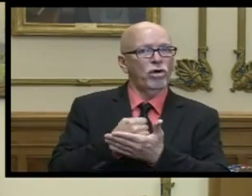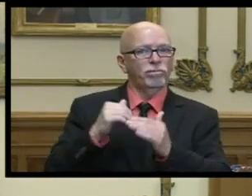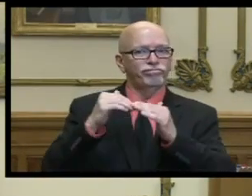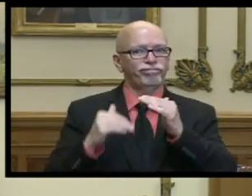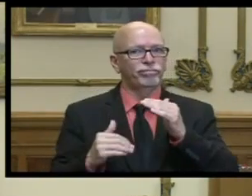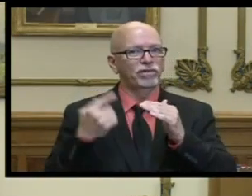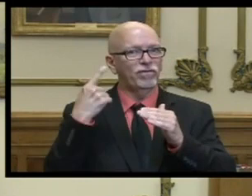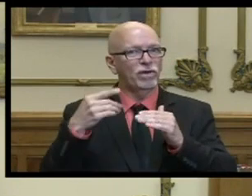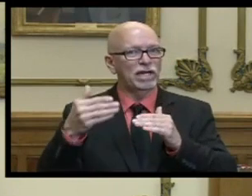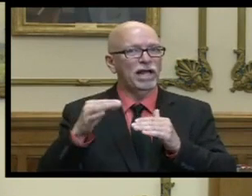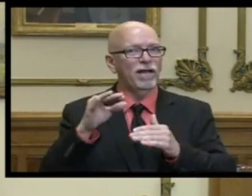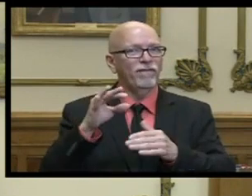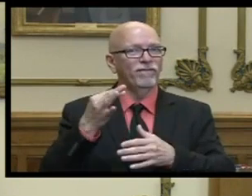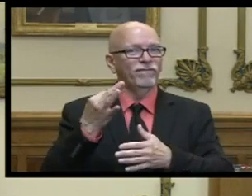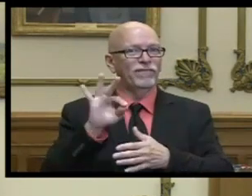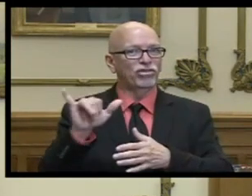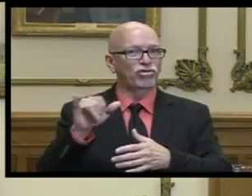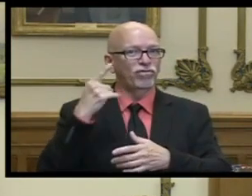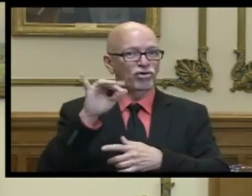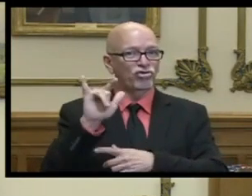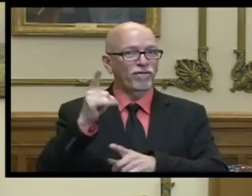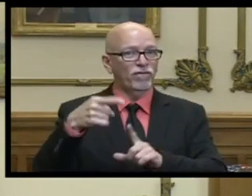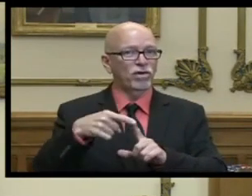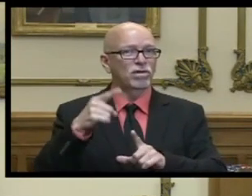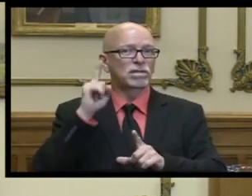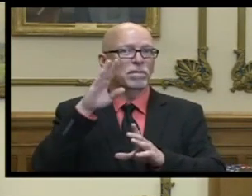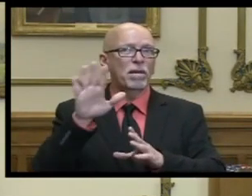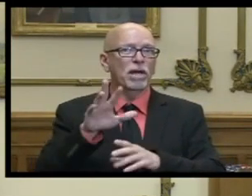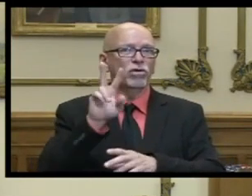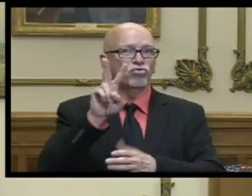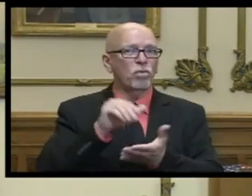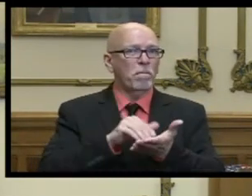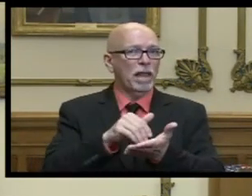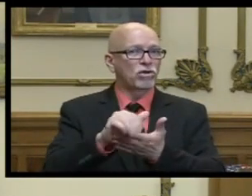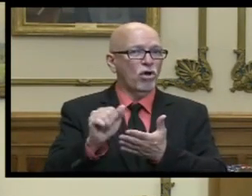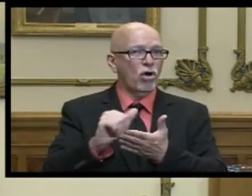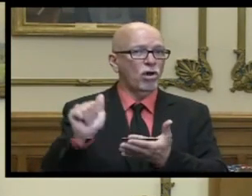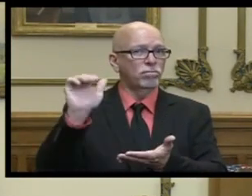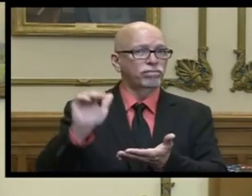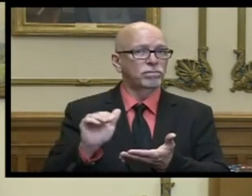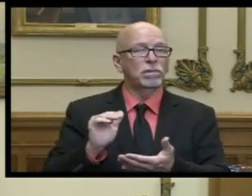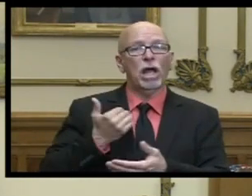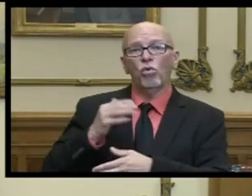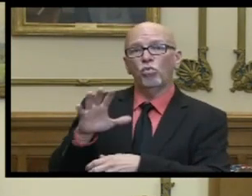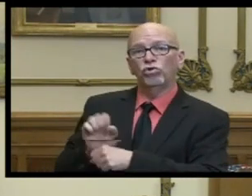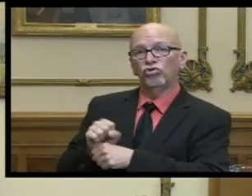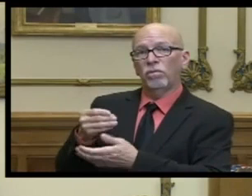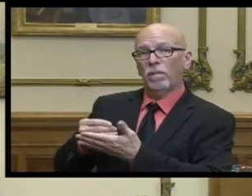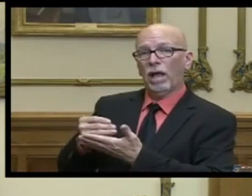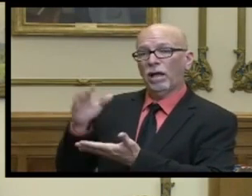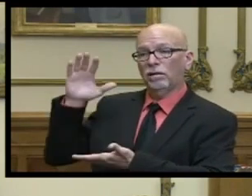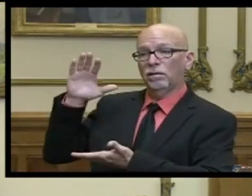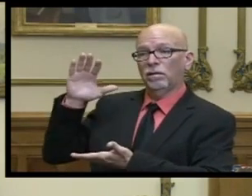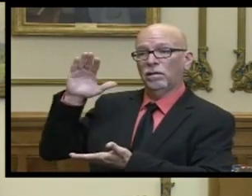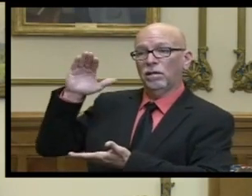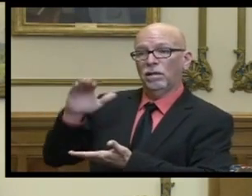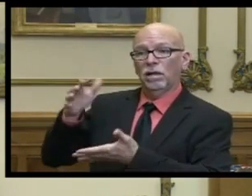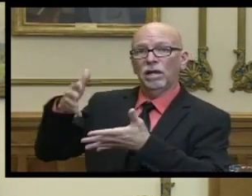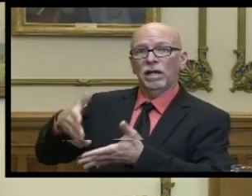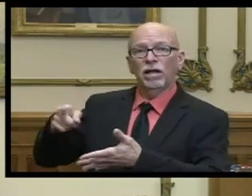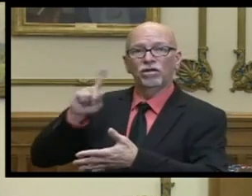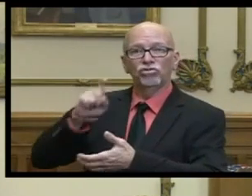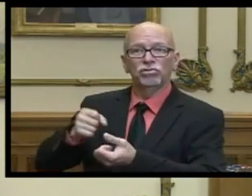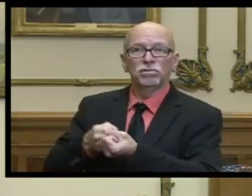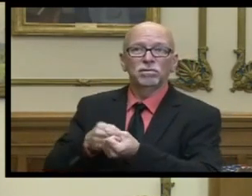year that starts on july 1st is expected to be about two billion dollars and the reserves that we will have left should only be able to